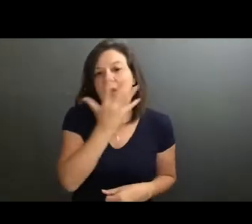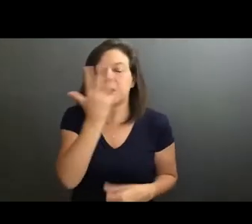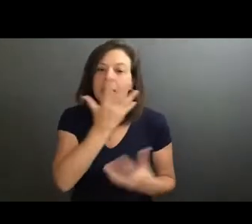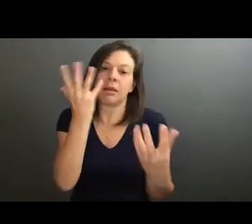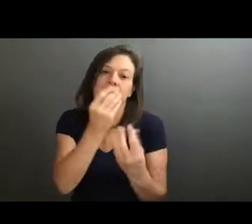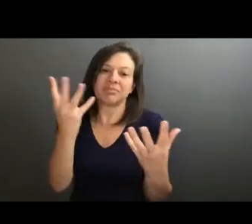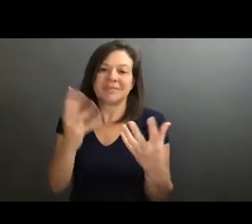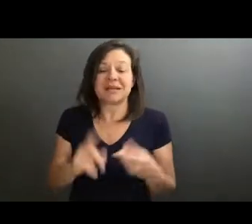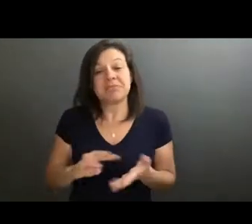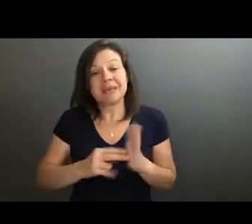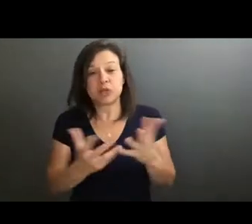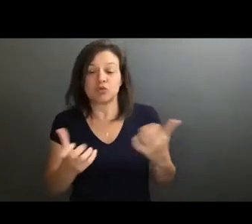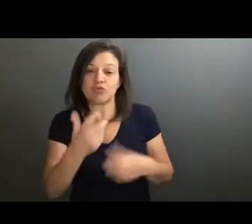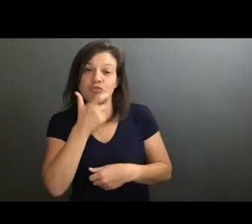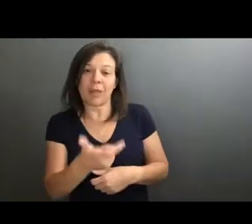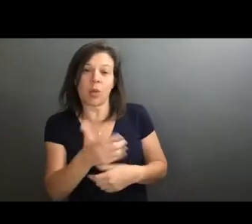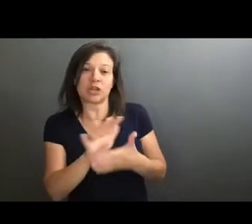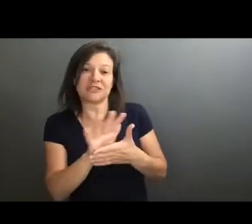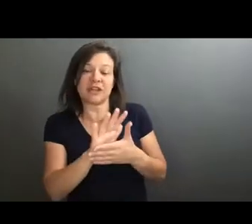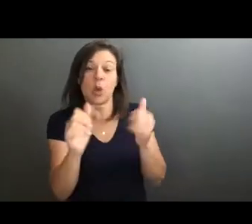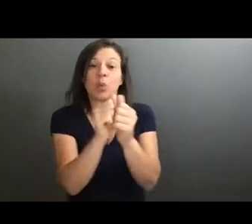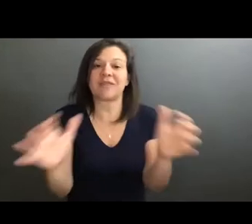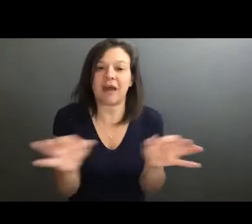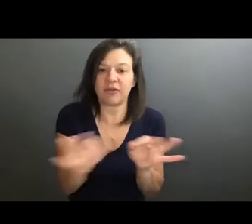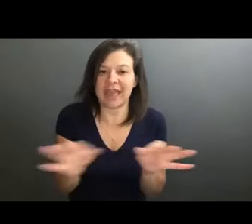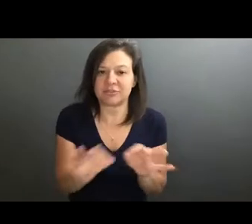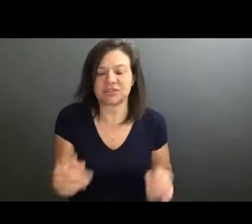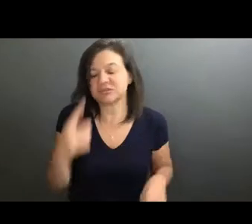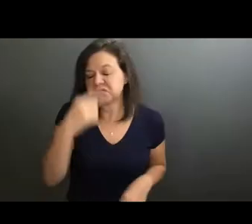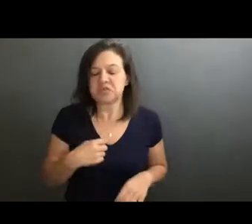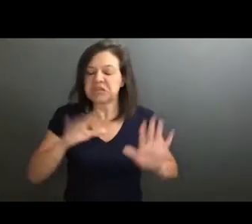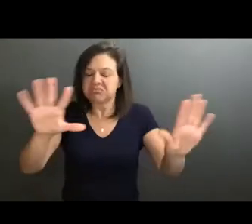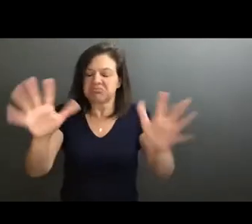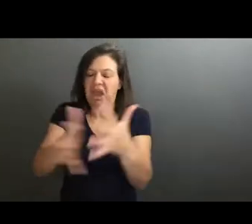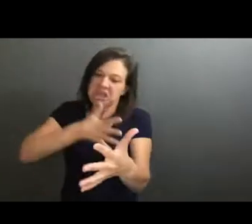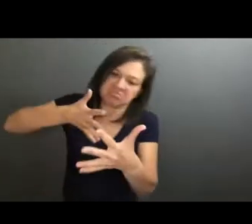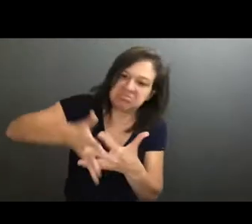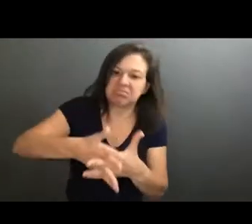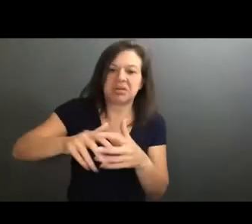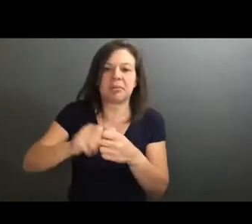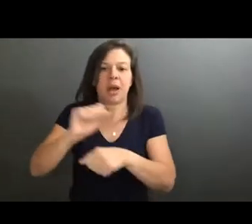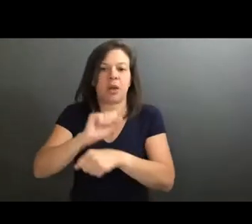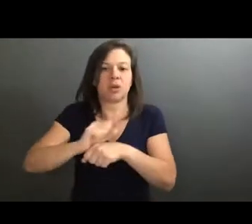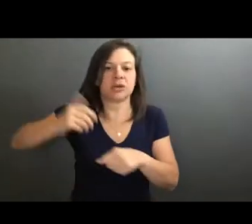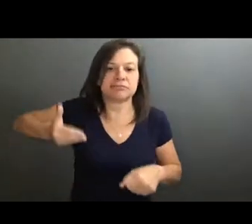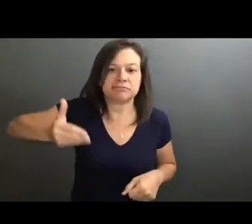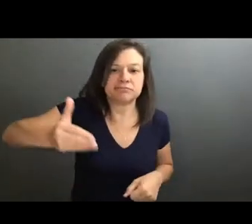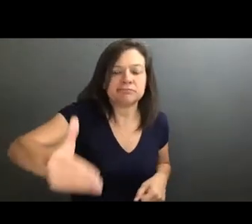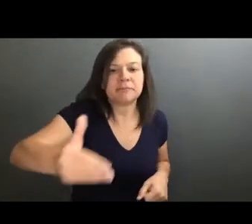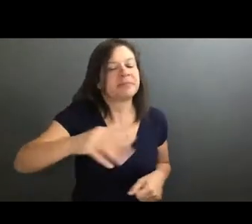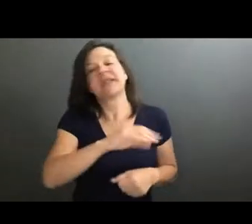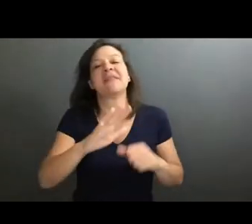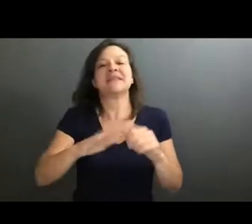captions or something. for me, it's been a process of trying to incorporate it in my work for more and more and more and also in this kind of